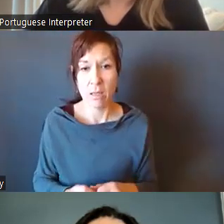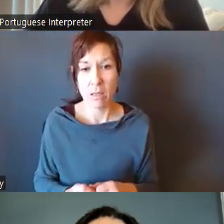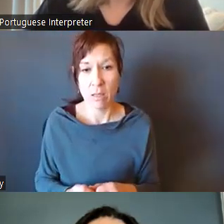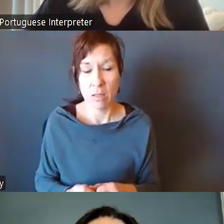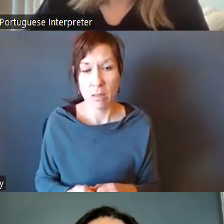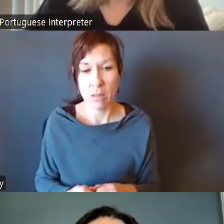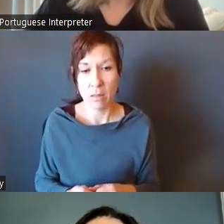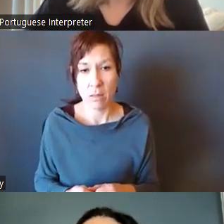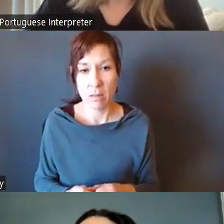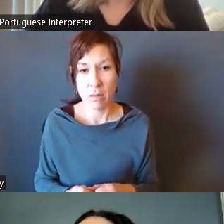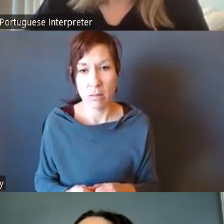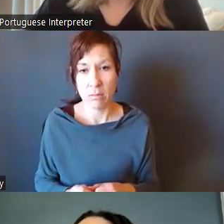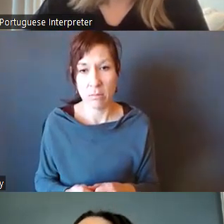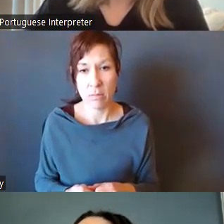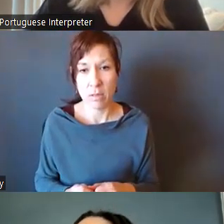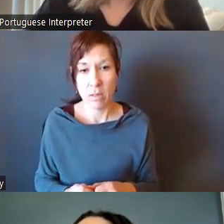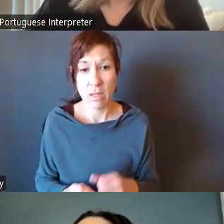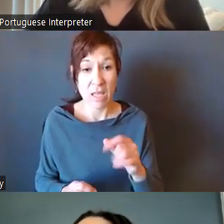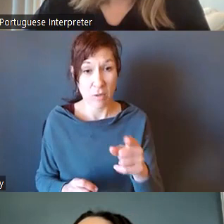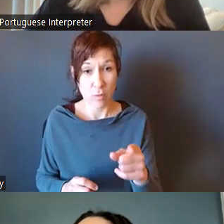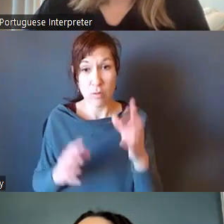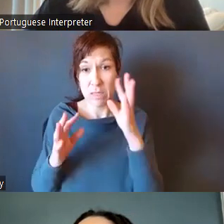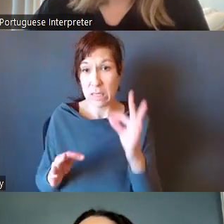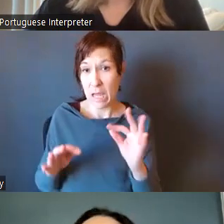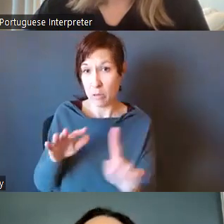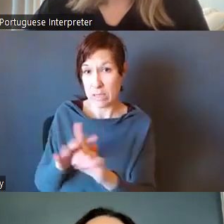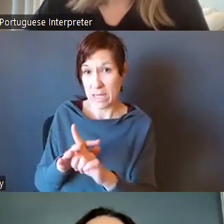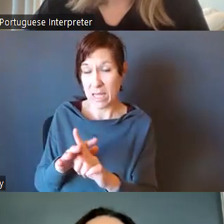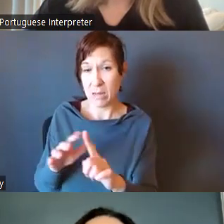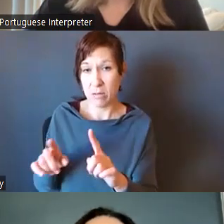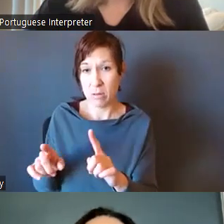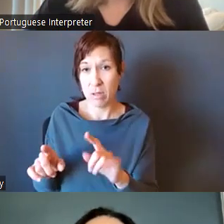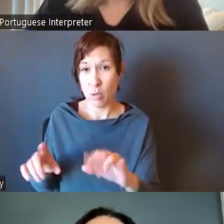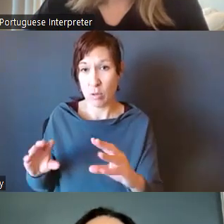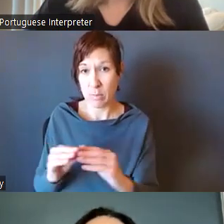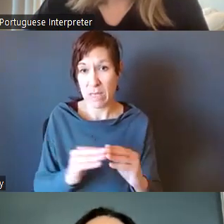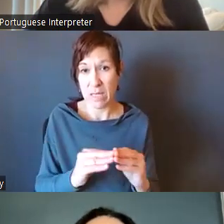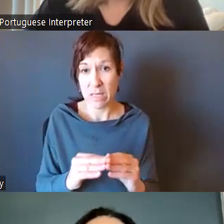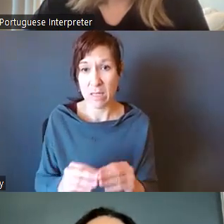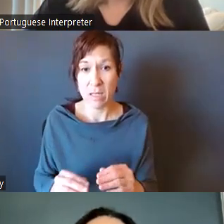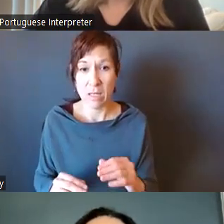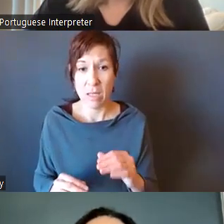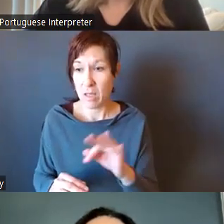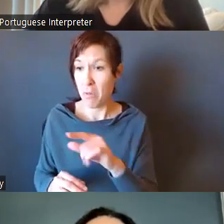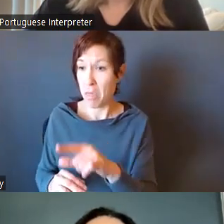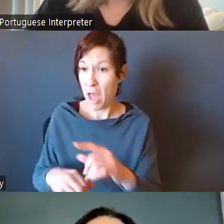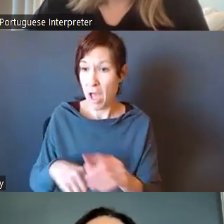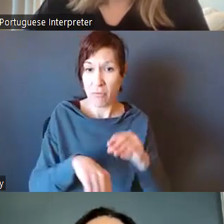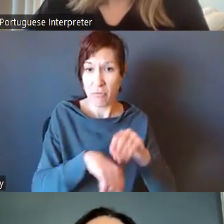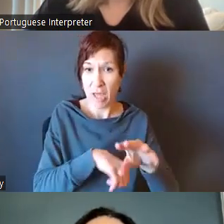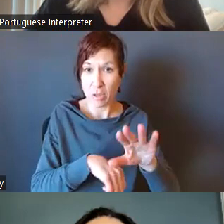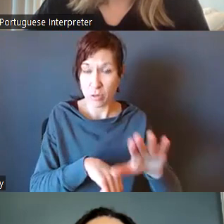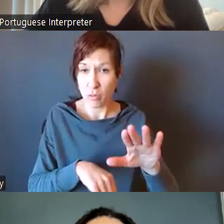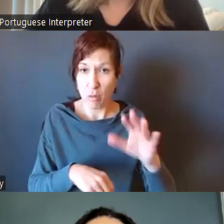or, you know, attend them, and that affects your thought process around it, and you share that